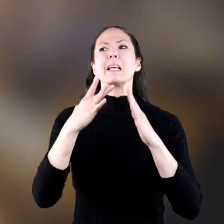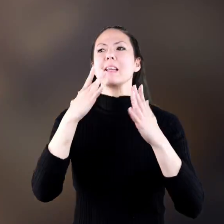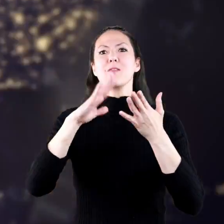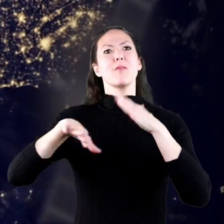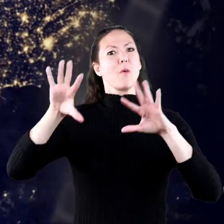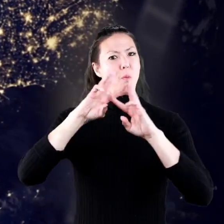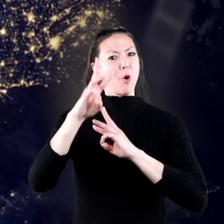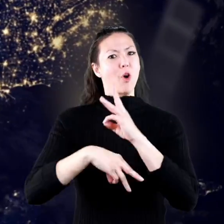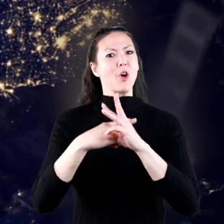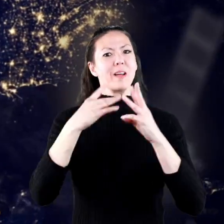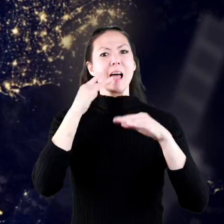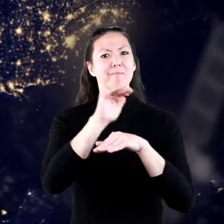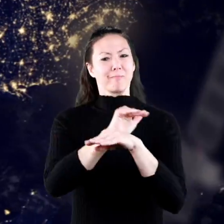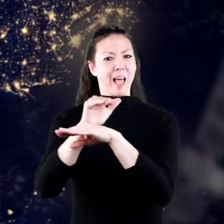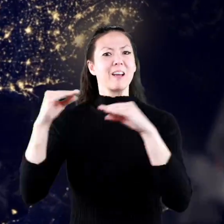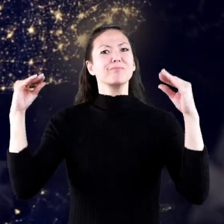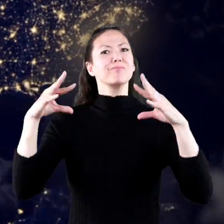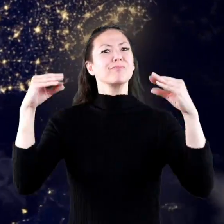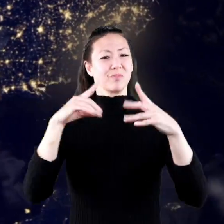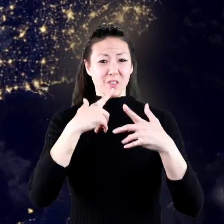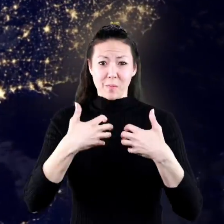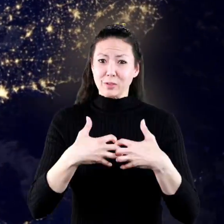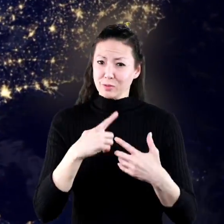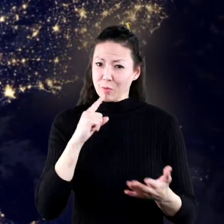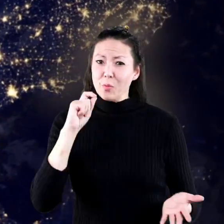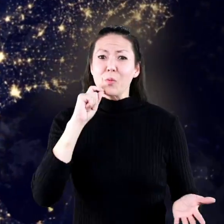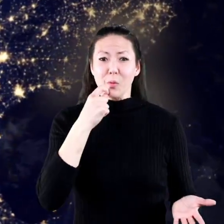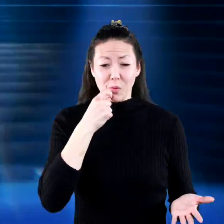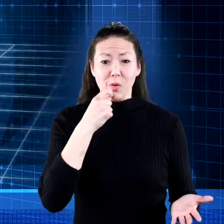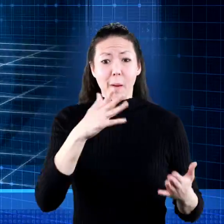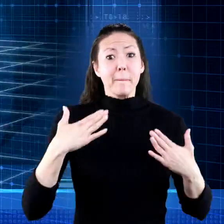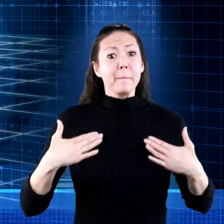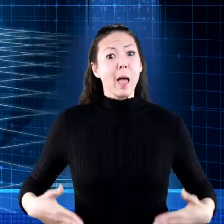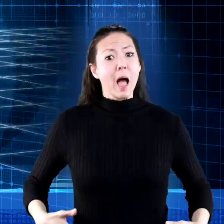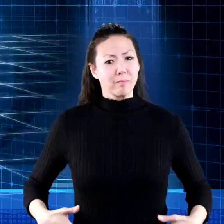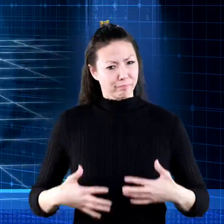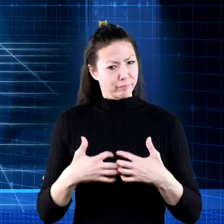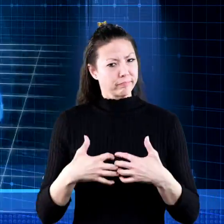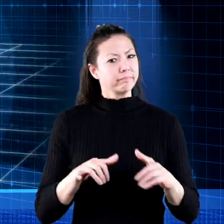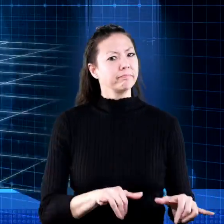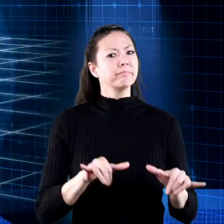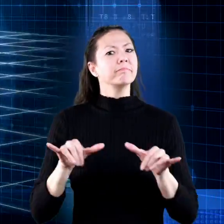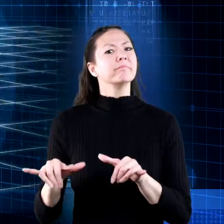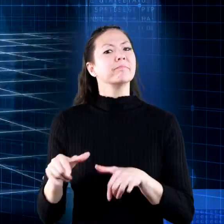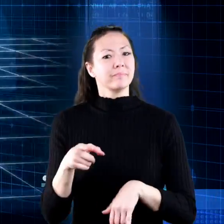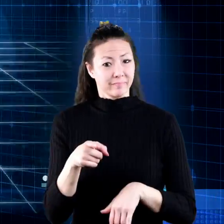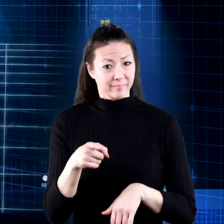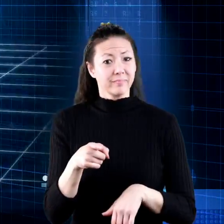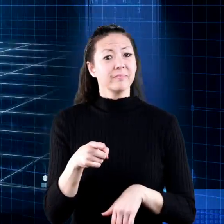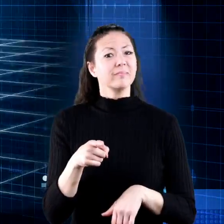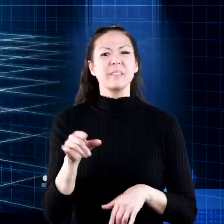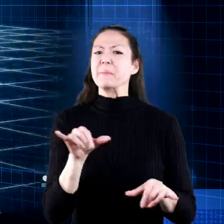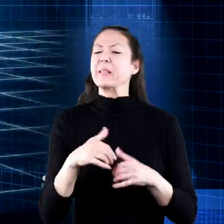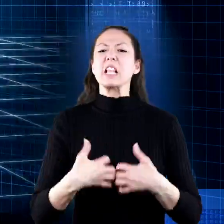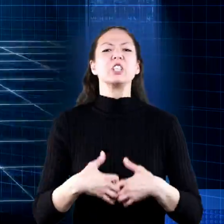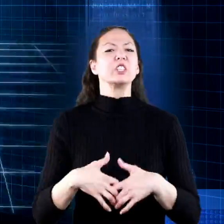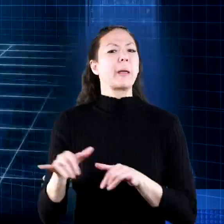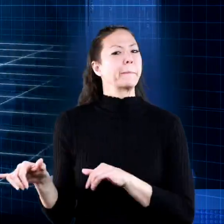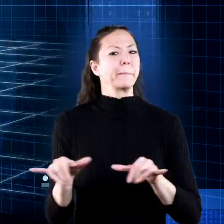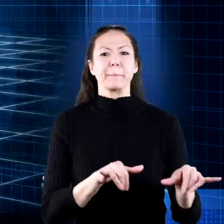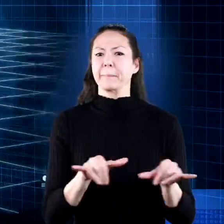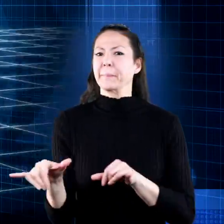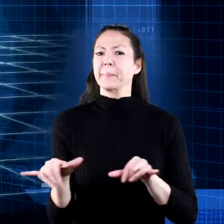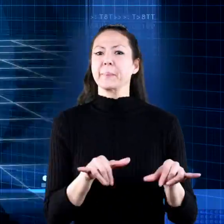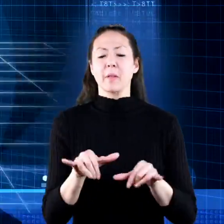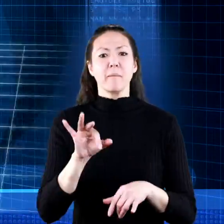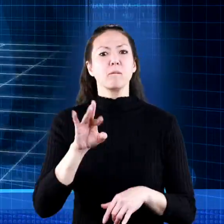cities around the world. Yes, machines are very cool. Your body is a machine. Your body is just like